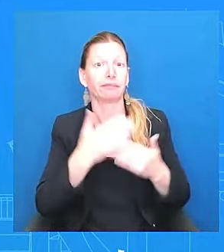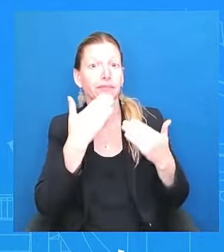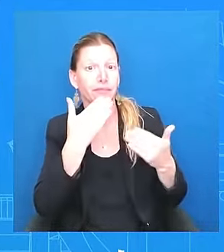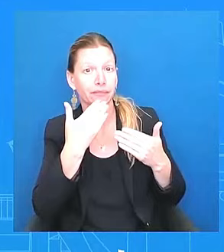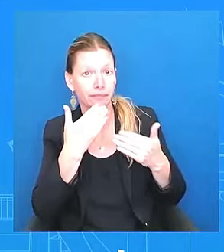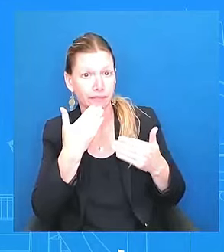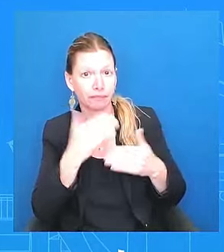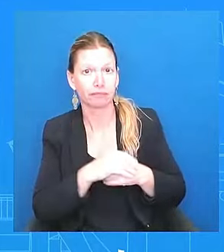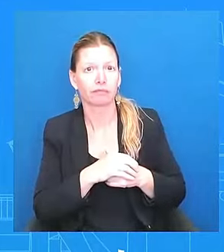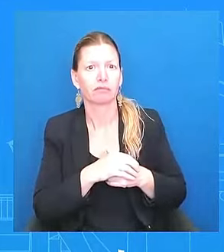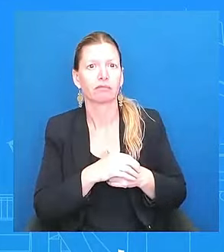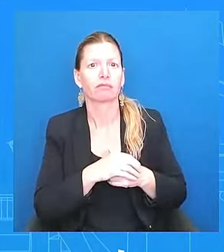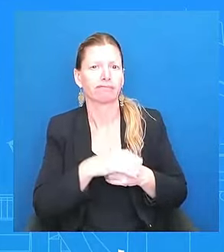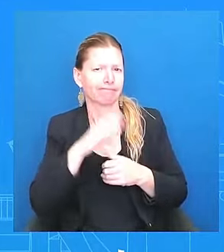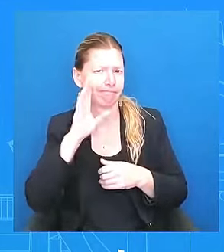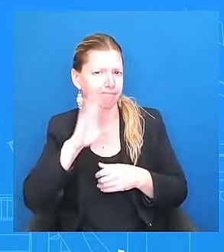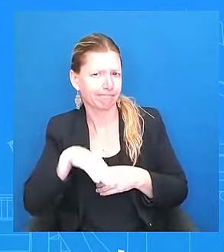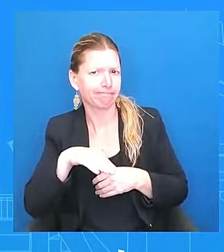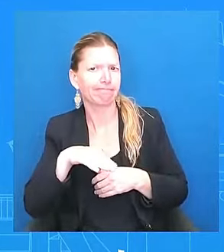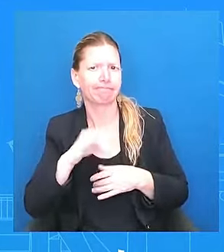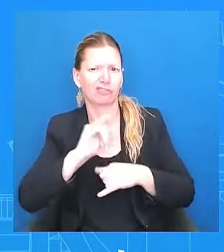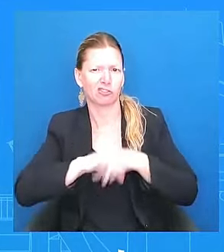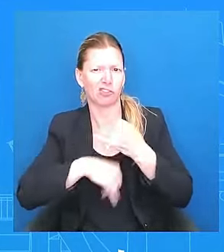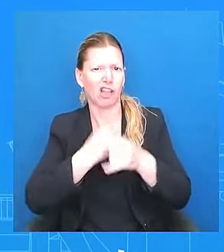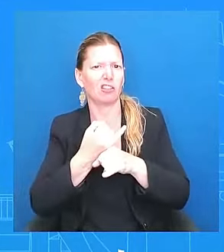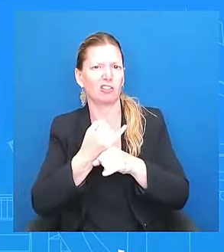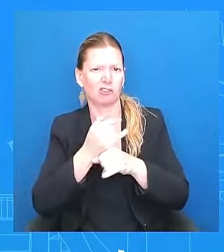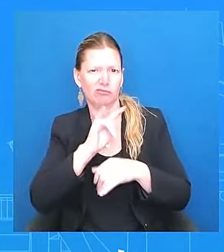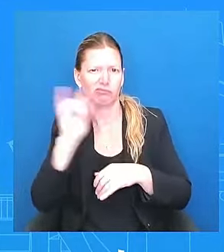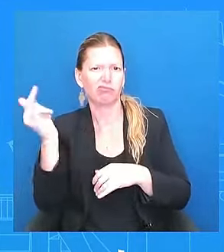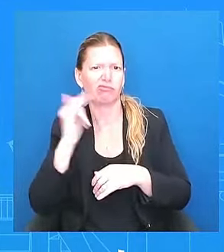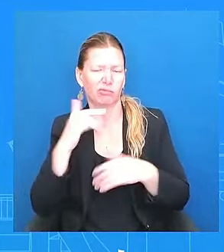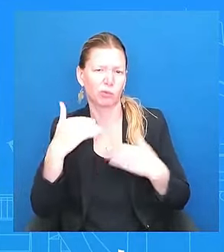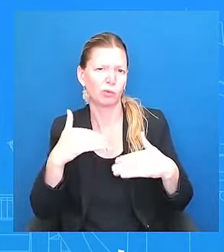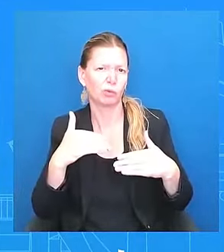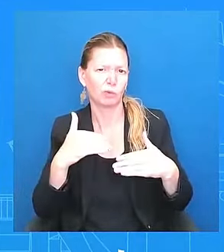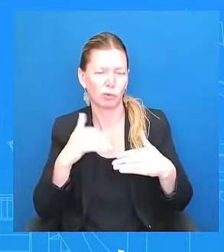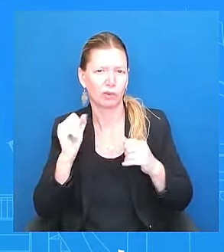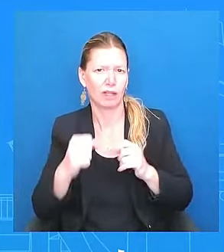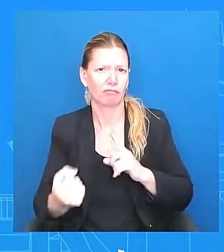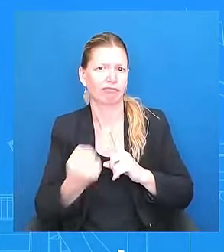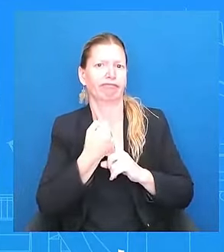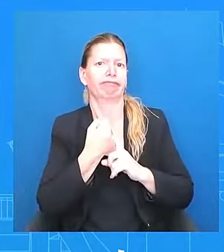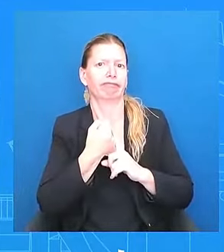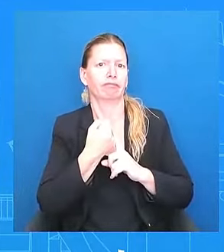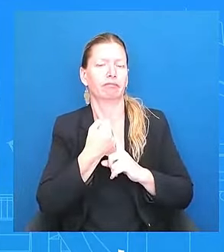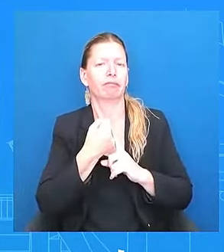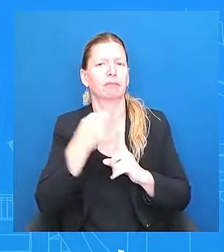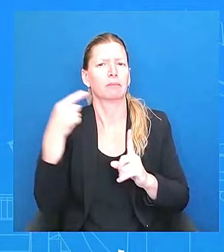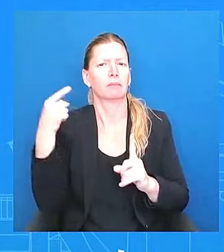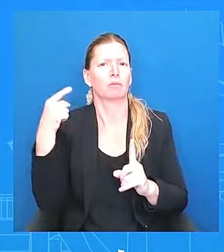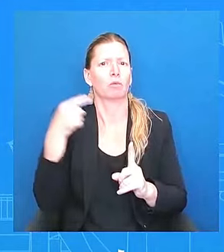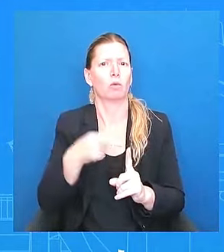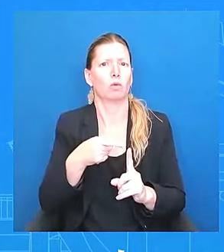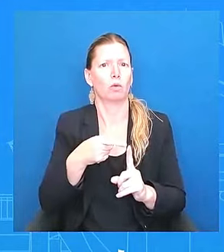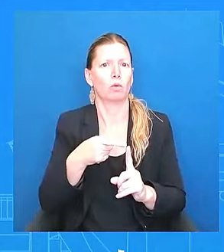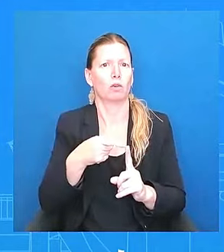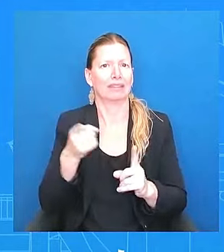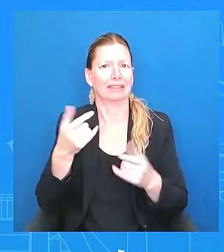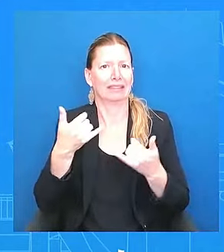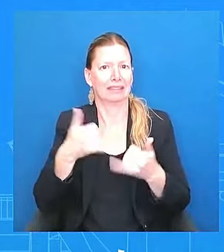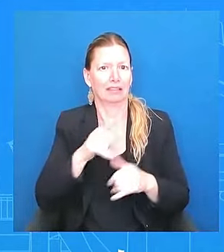is that he's still suffering from the effects of that nearly two weeks later. So I, can you articulate a little bit about,